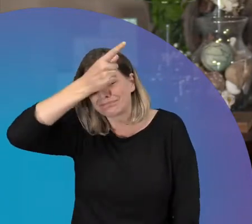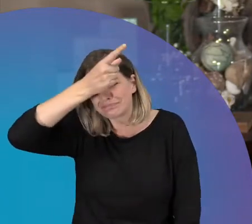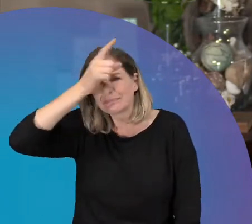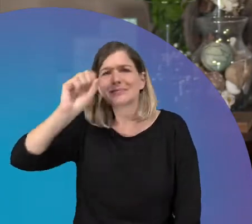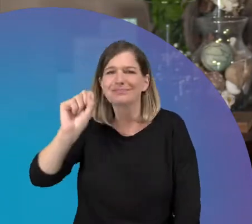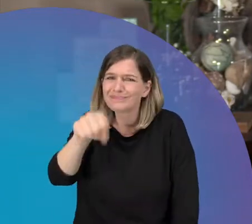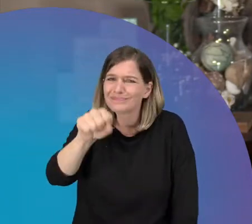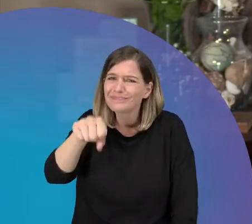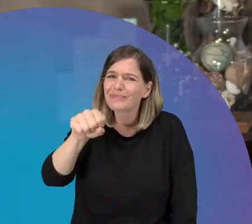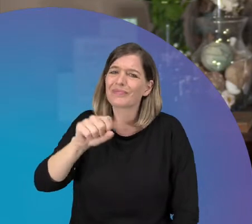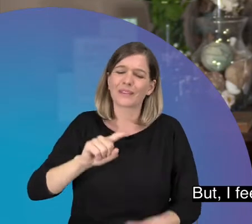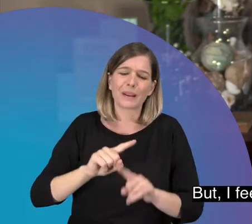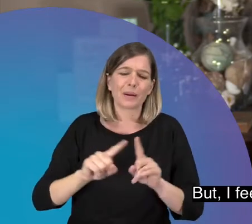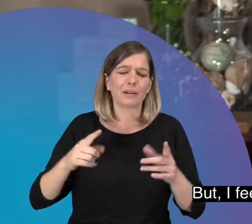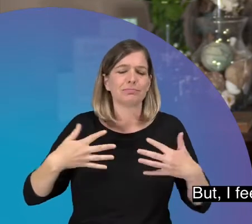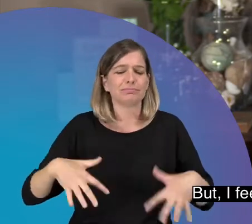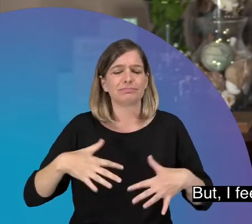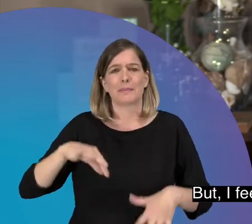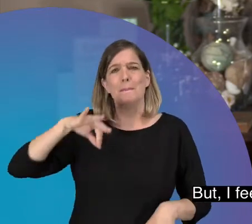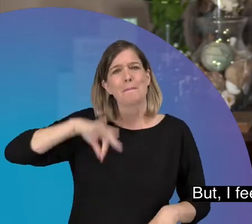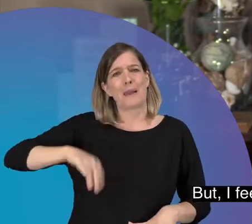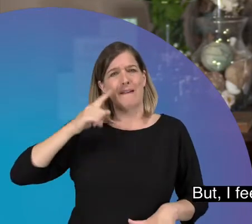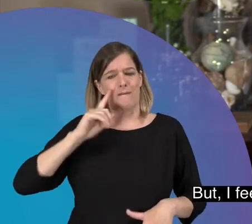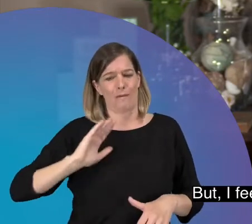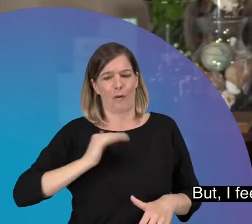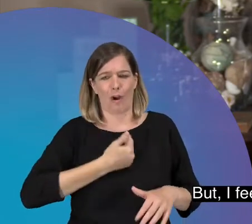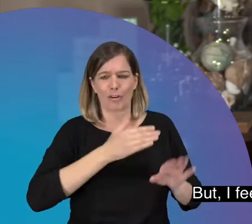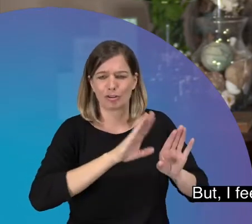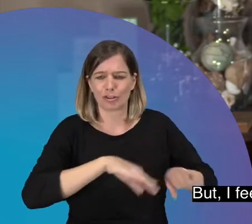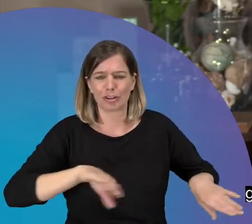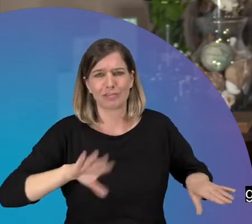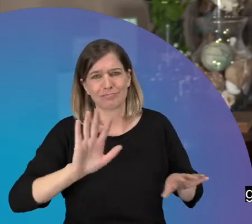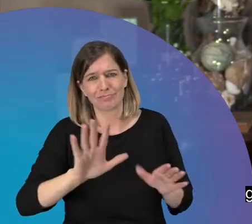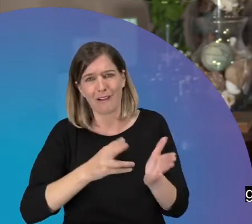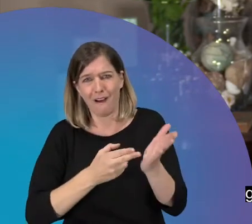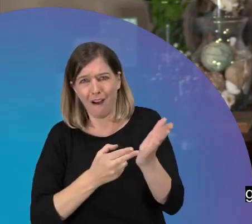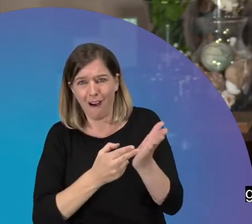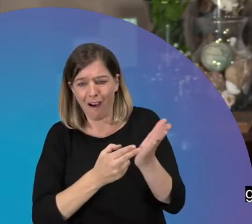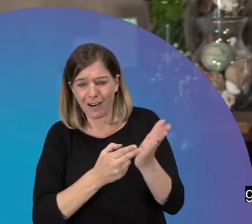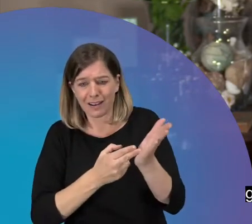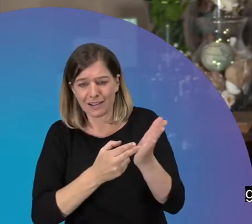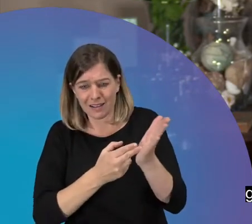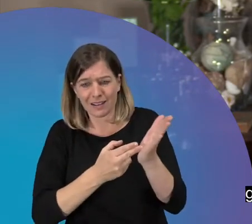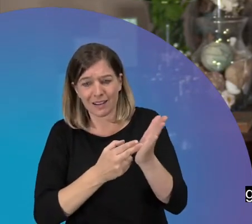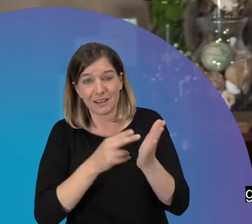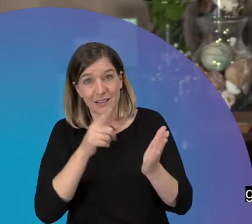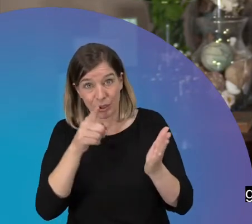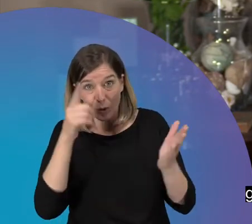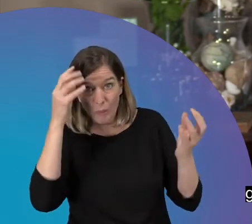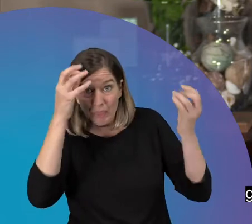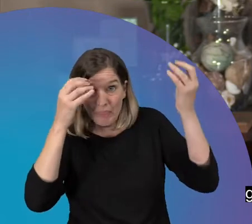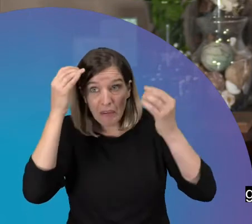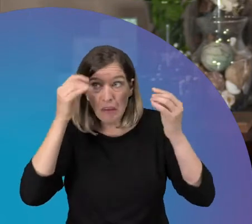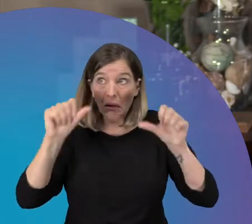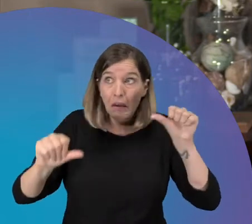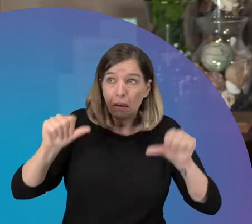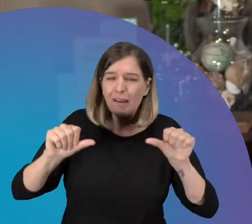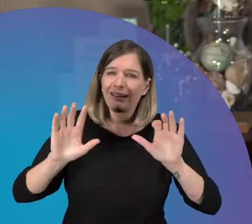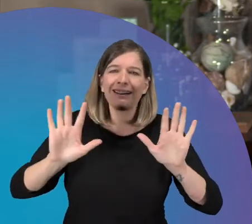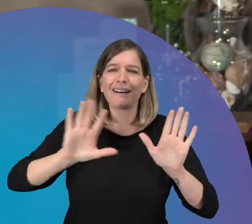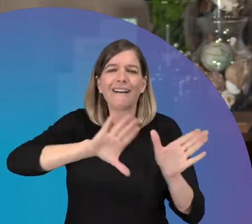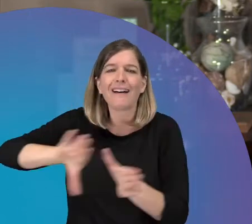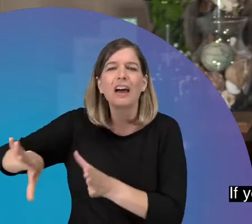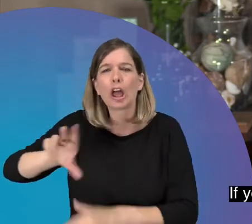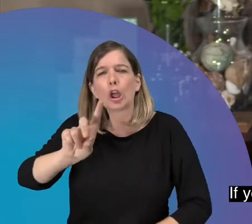you know, I've been there. But I feel like it's the, one of the best gifts we can give, you know, to our kids. And honestly,